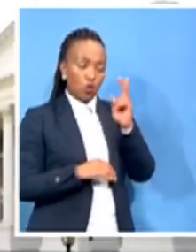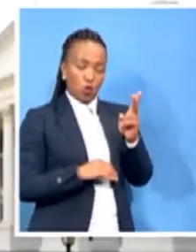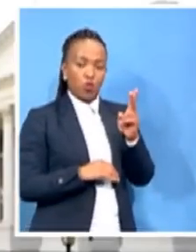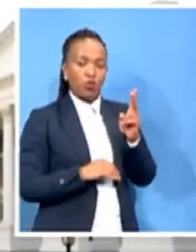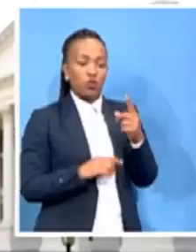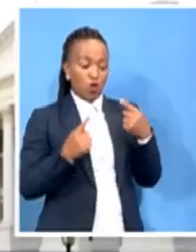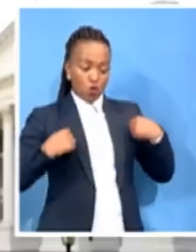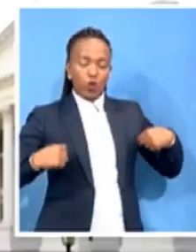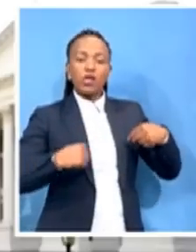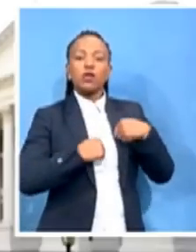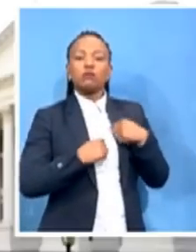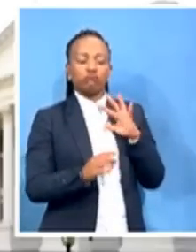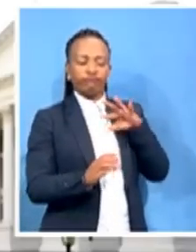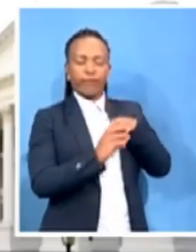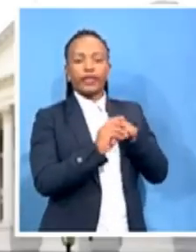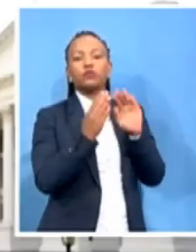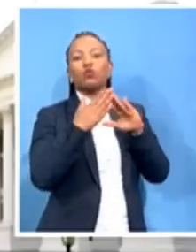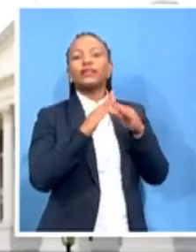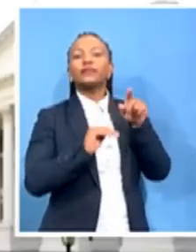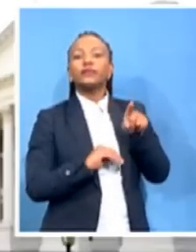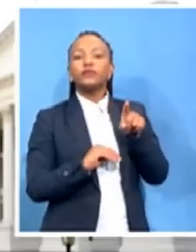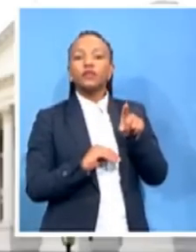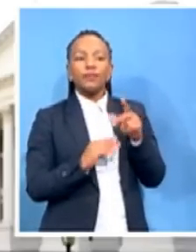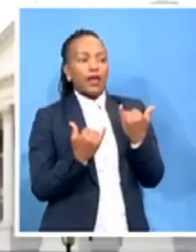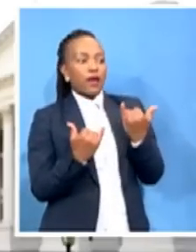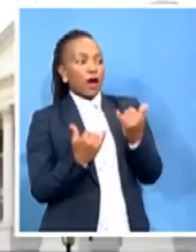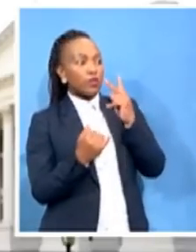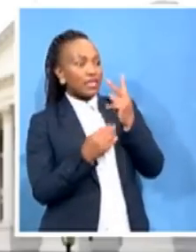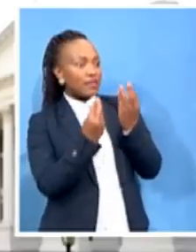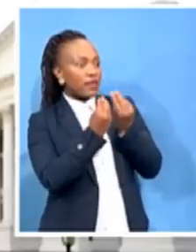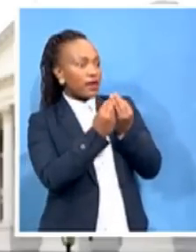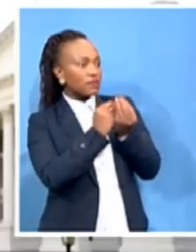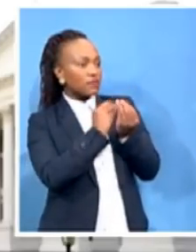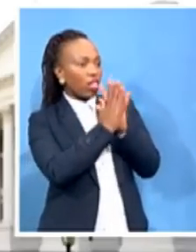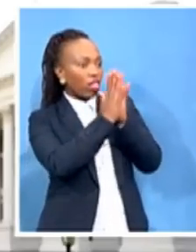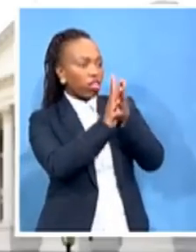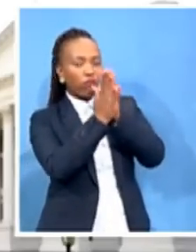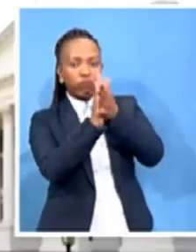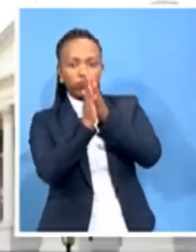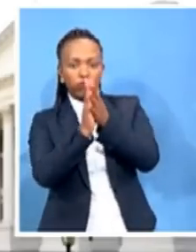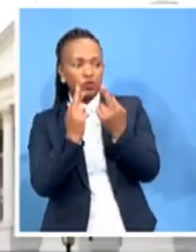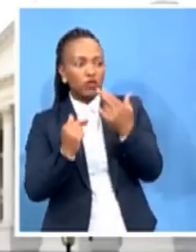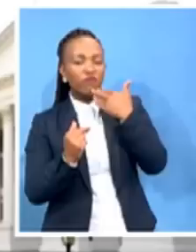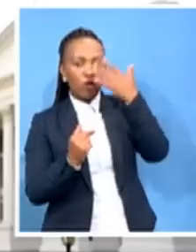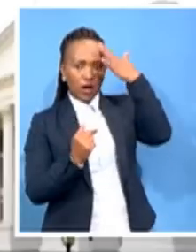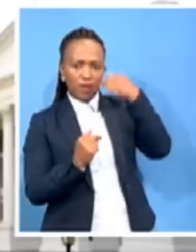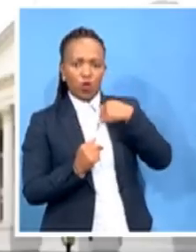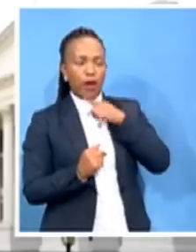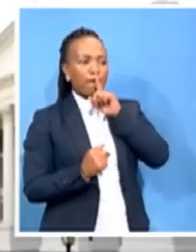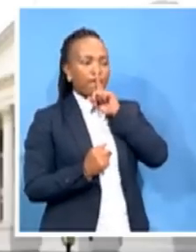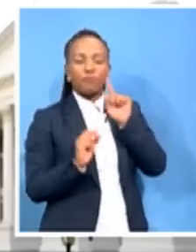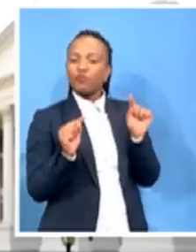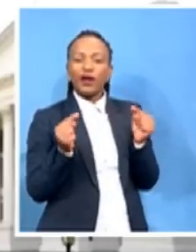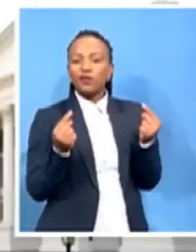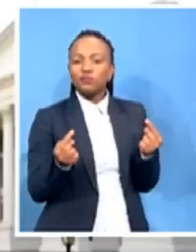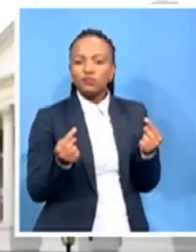the infrastructure of government get destroyed by negligent leaders in the African National